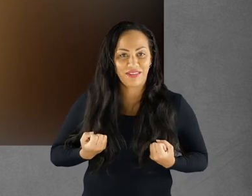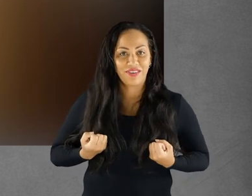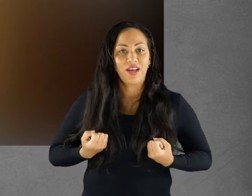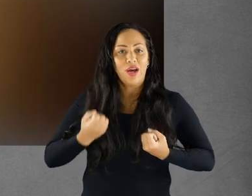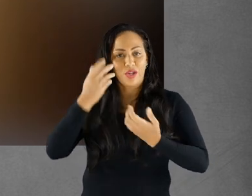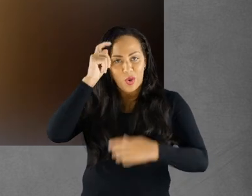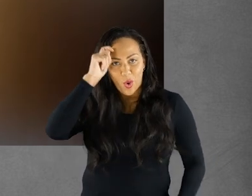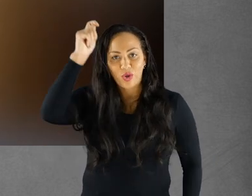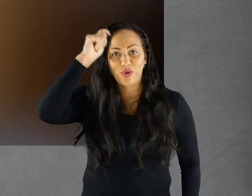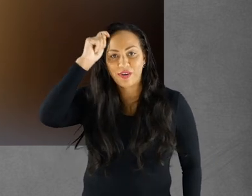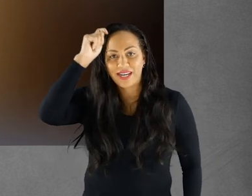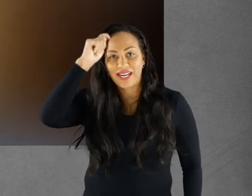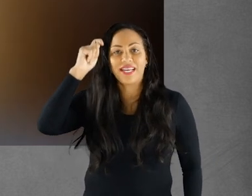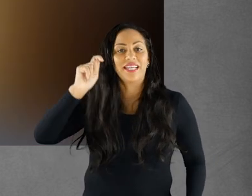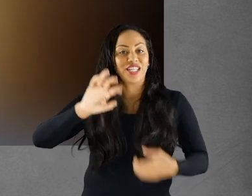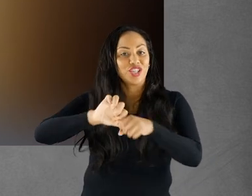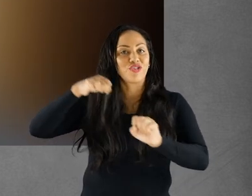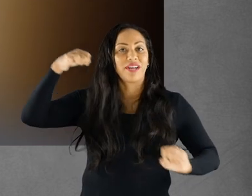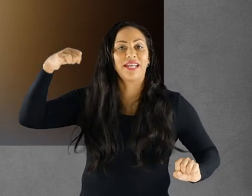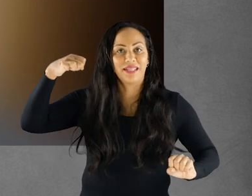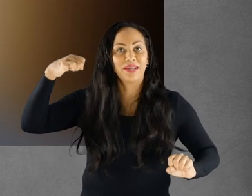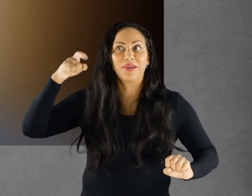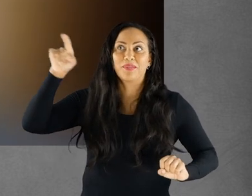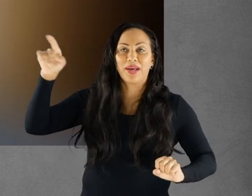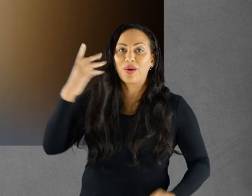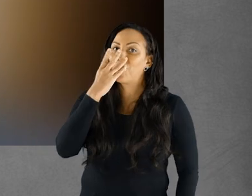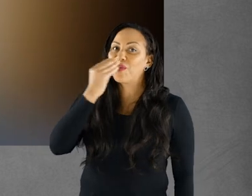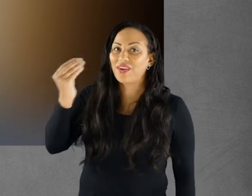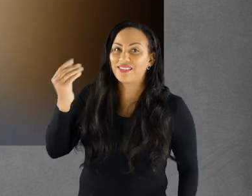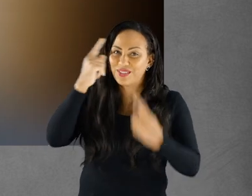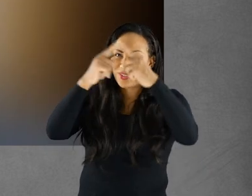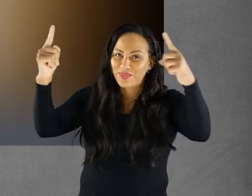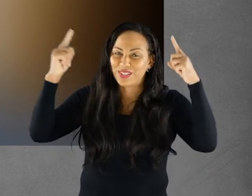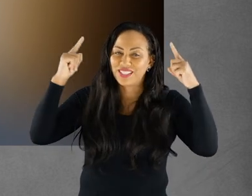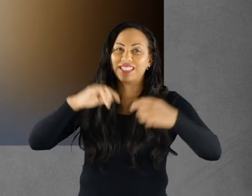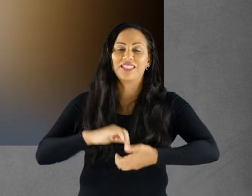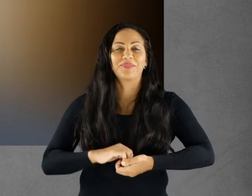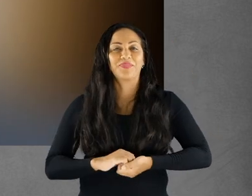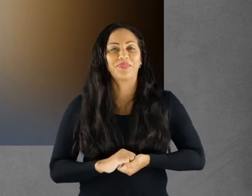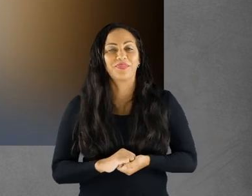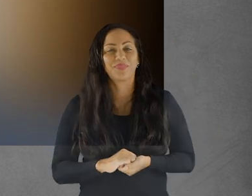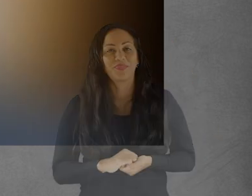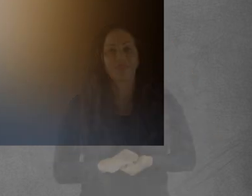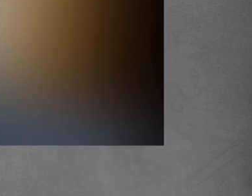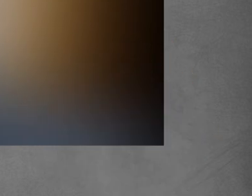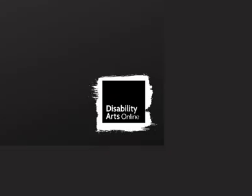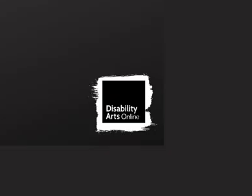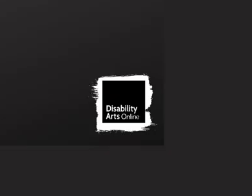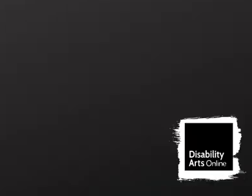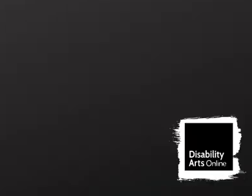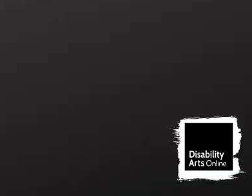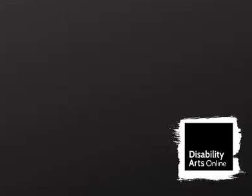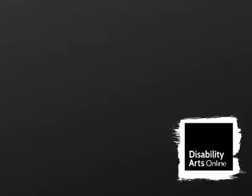to receive an honorary degree of Doctor of Letters by the University of Wolverhampton.